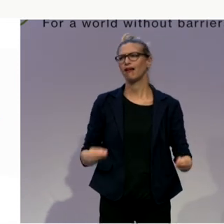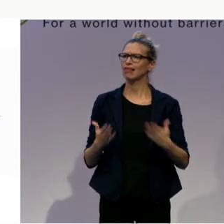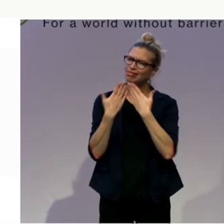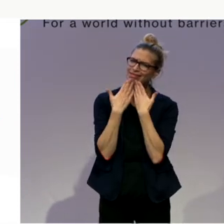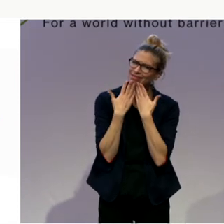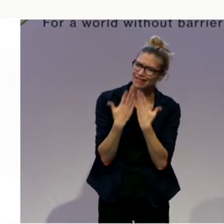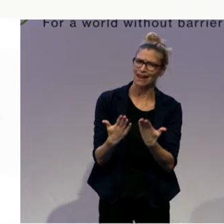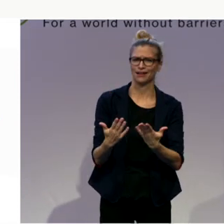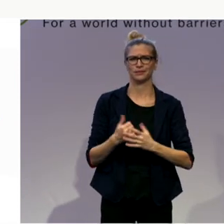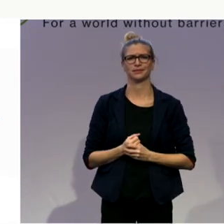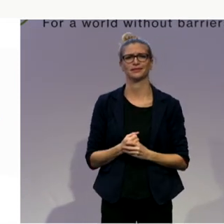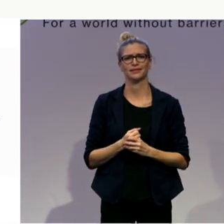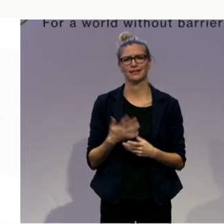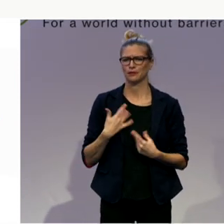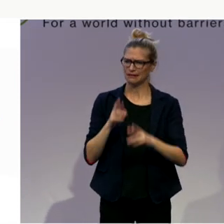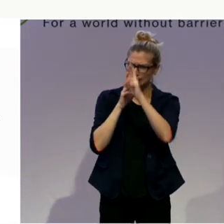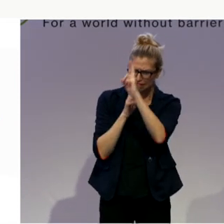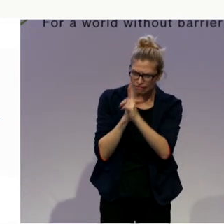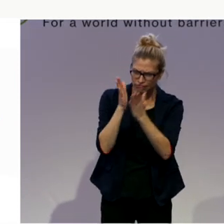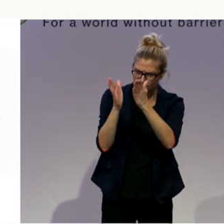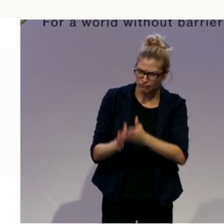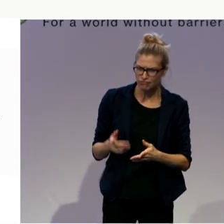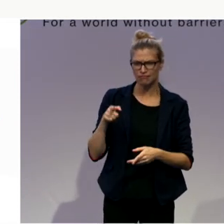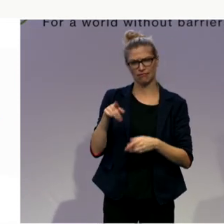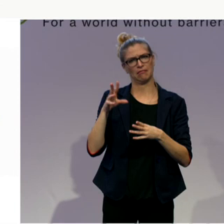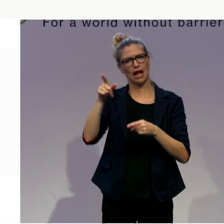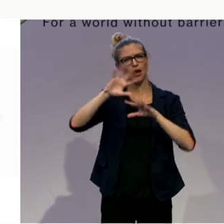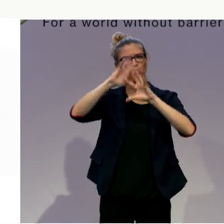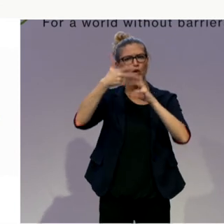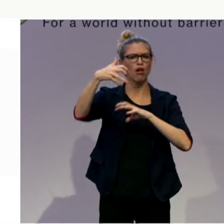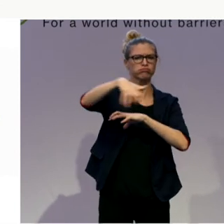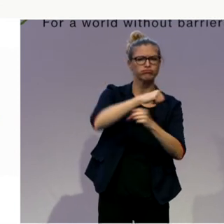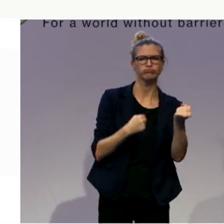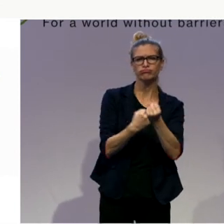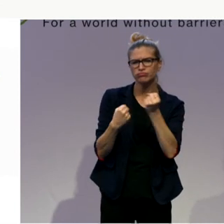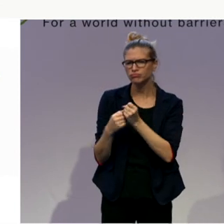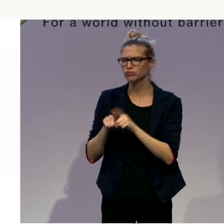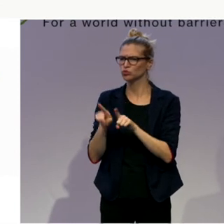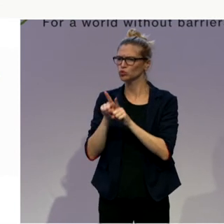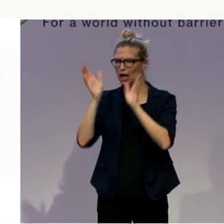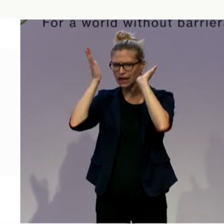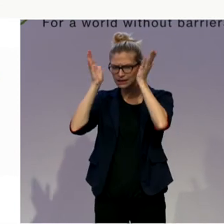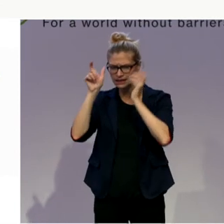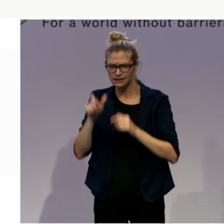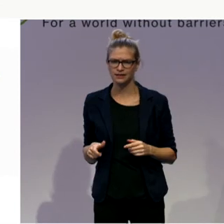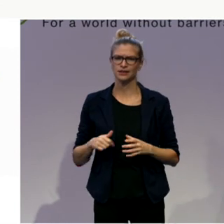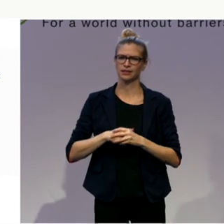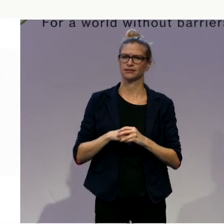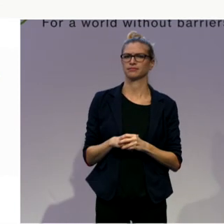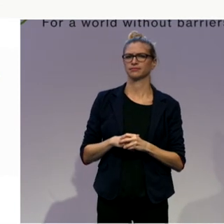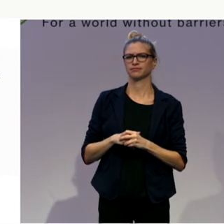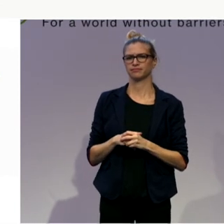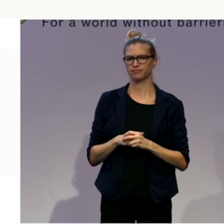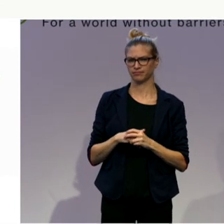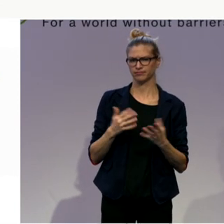and appreciate all you have done your country, Martin Essel and for you being here today. Wolfgang please join the panel and thank you very